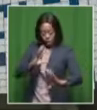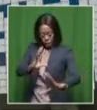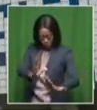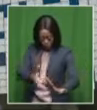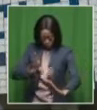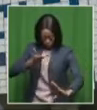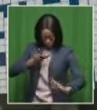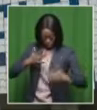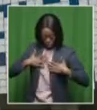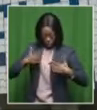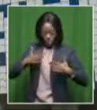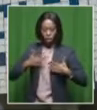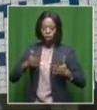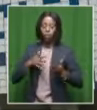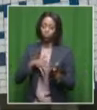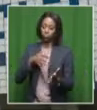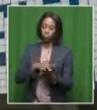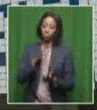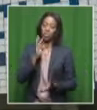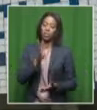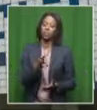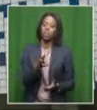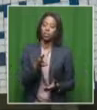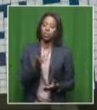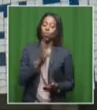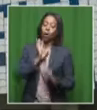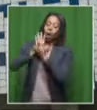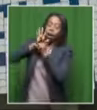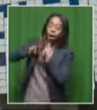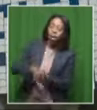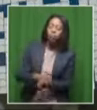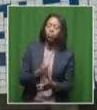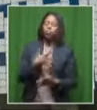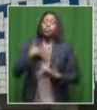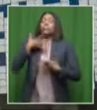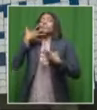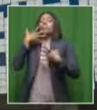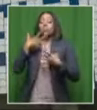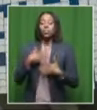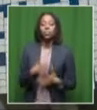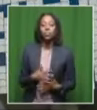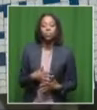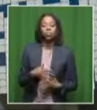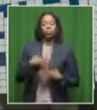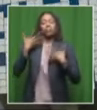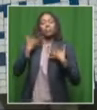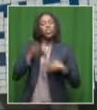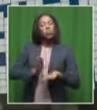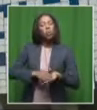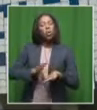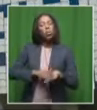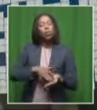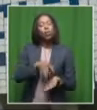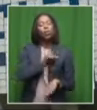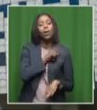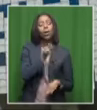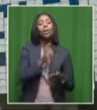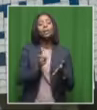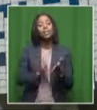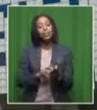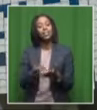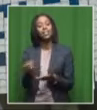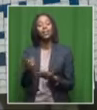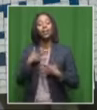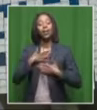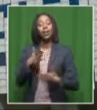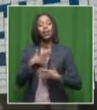to weaken your lungs. And what we call forced expiratory volume, your ability to expire, which you need when you need